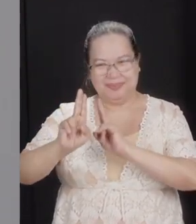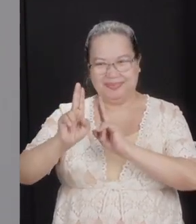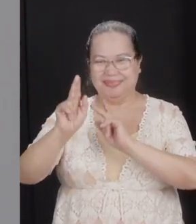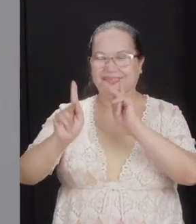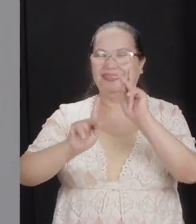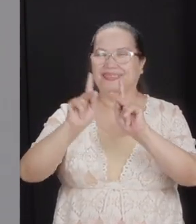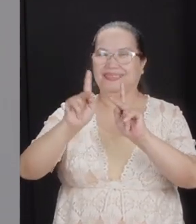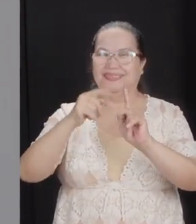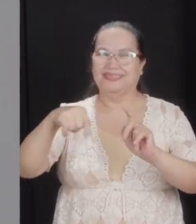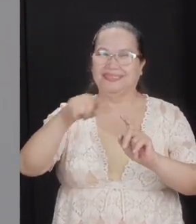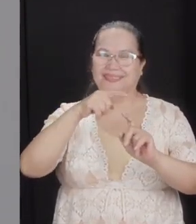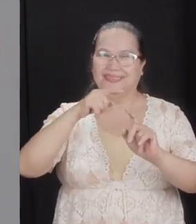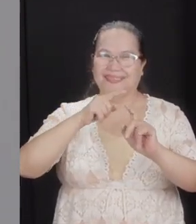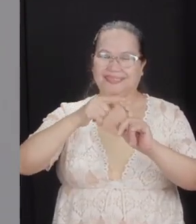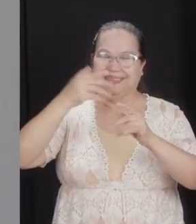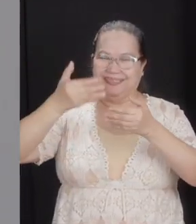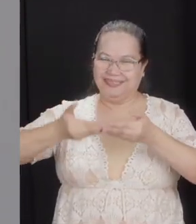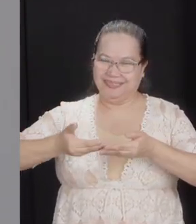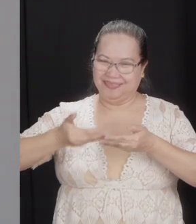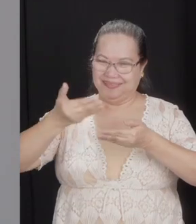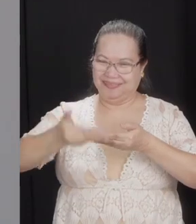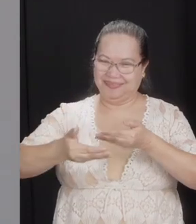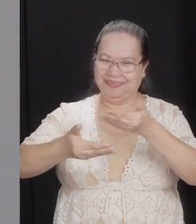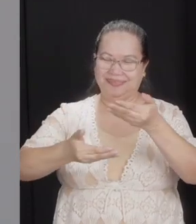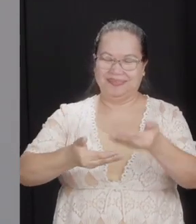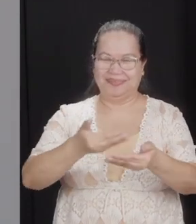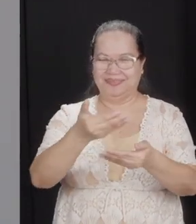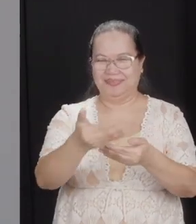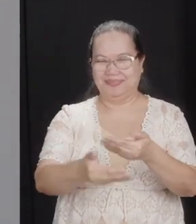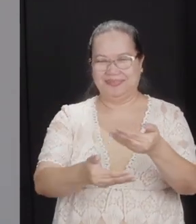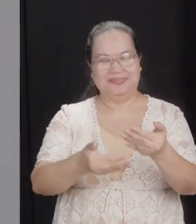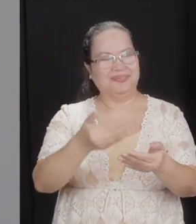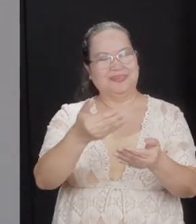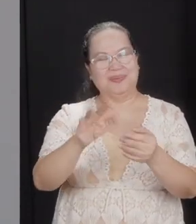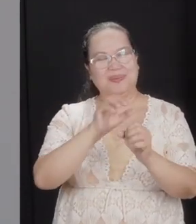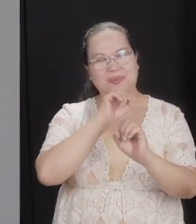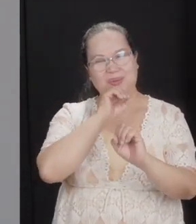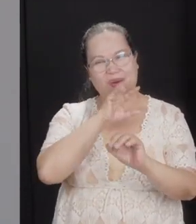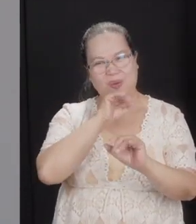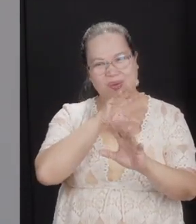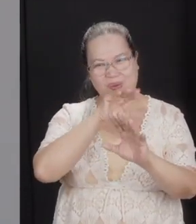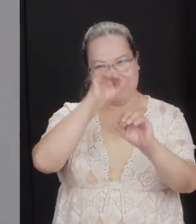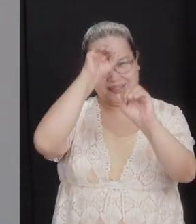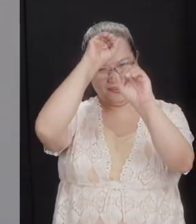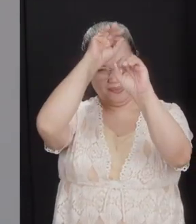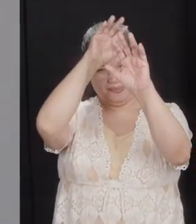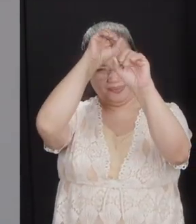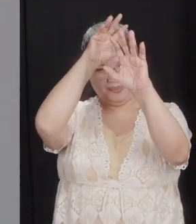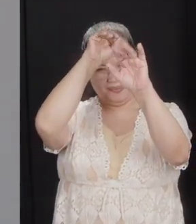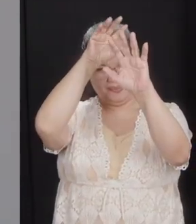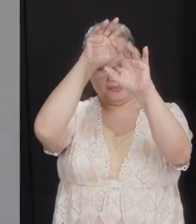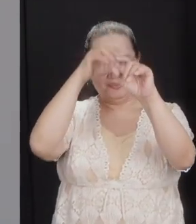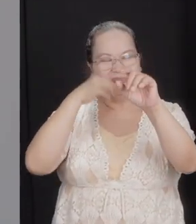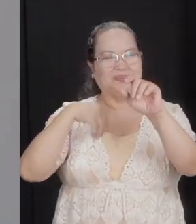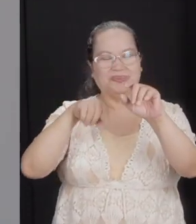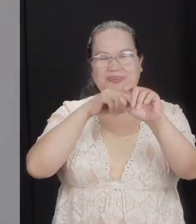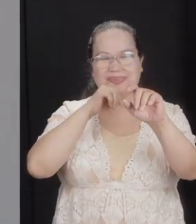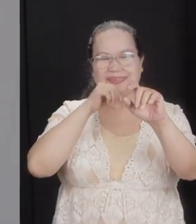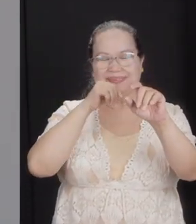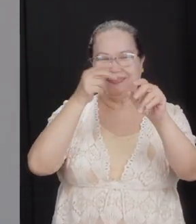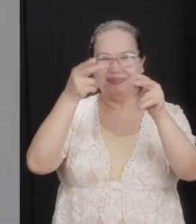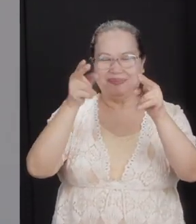who have passed on their values to us, our lolos and lolas. And I believe it's perhaps not coincidence